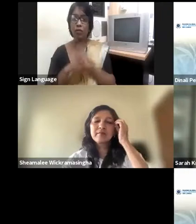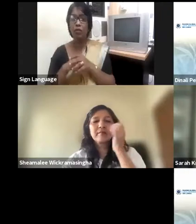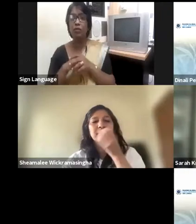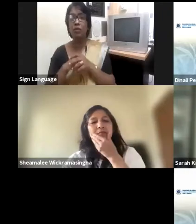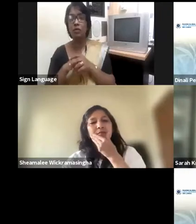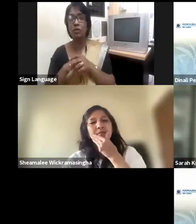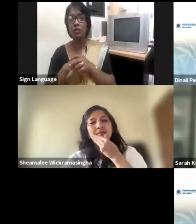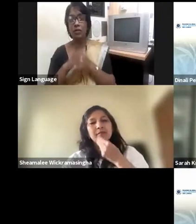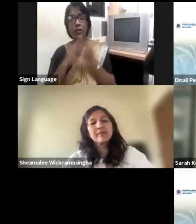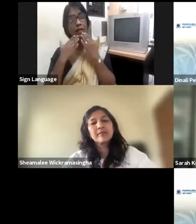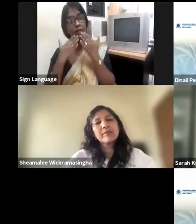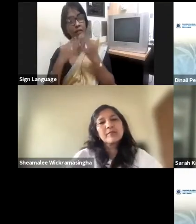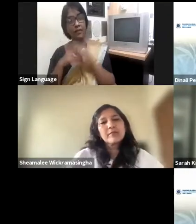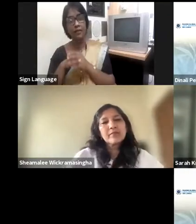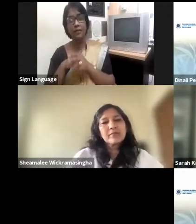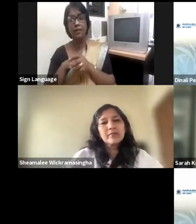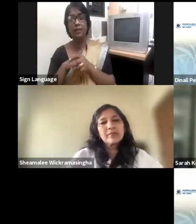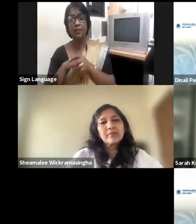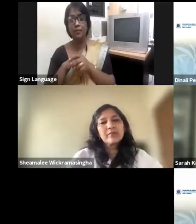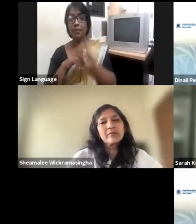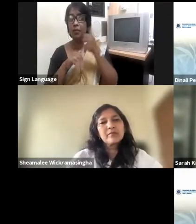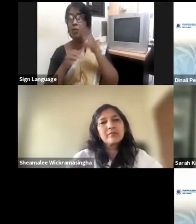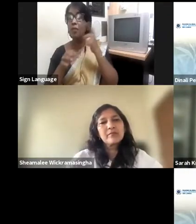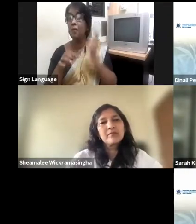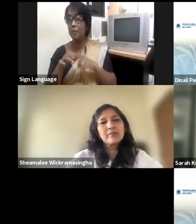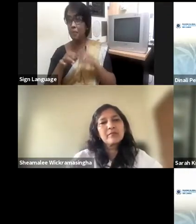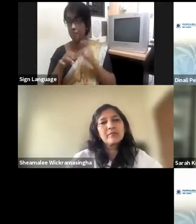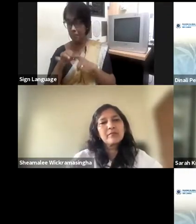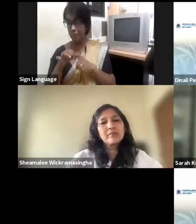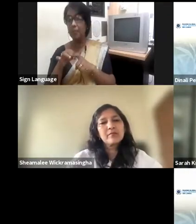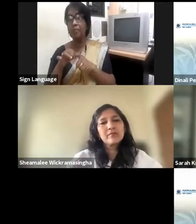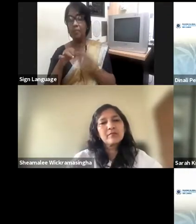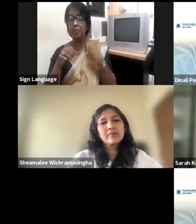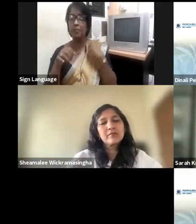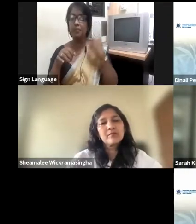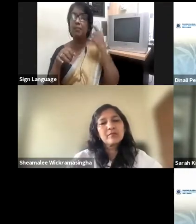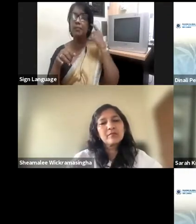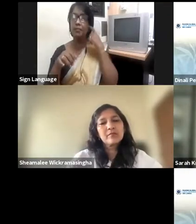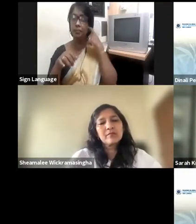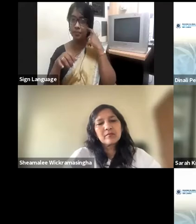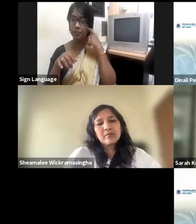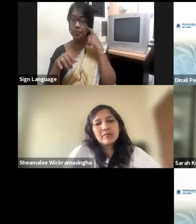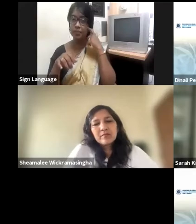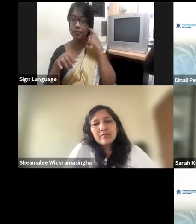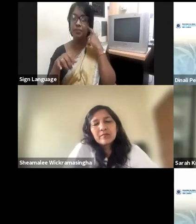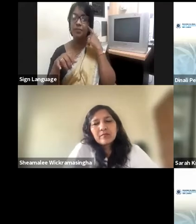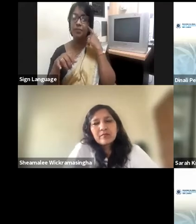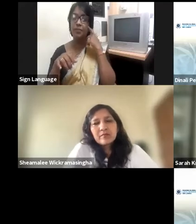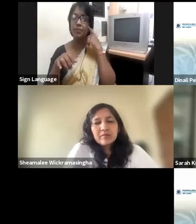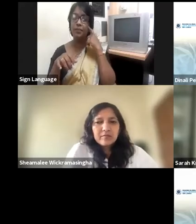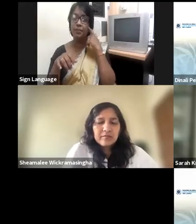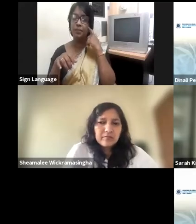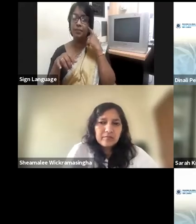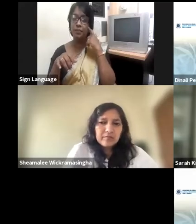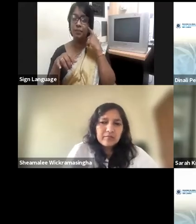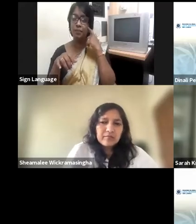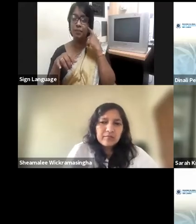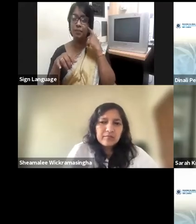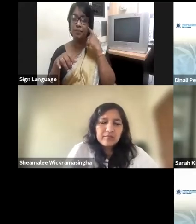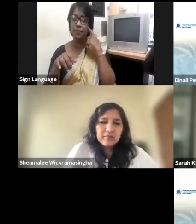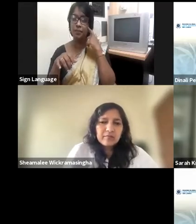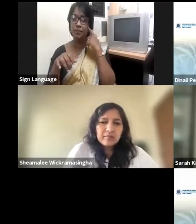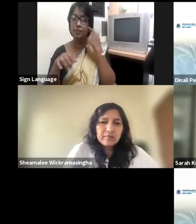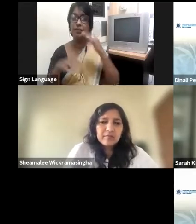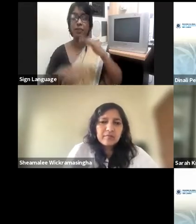question. I think that we've heard so much this afternoon about mindset and the importance of a really